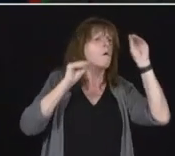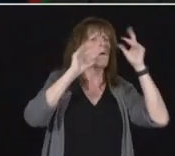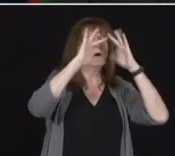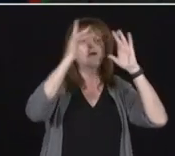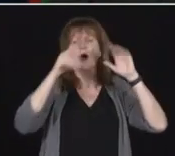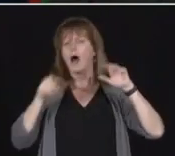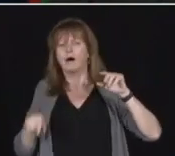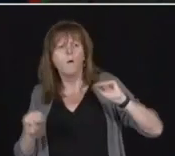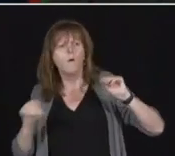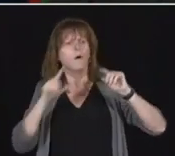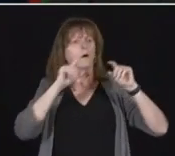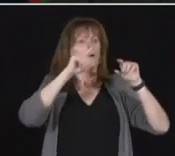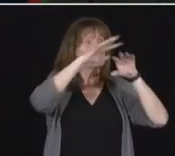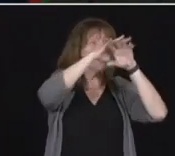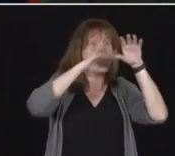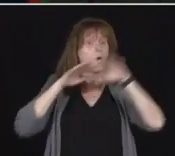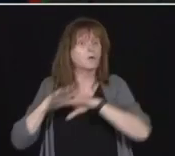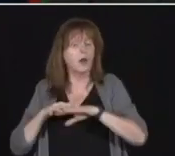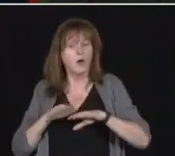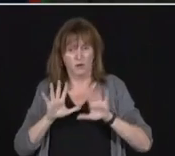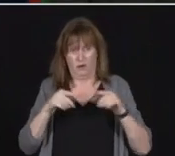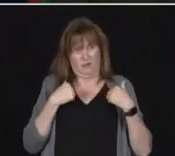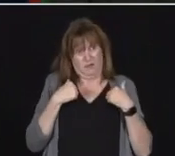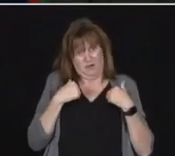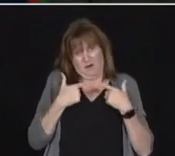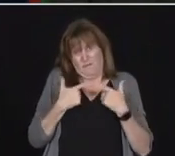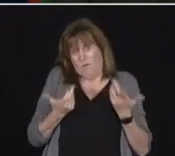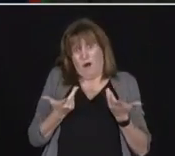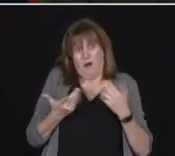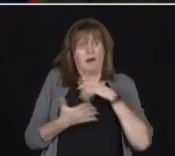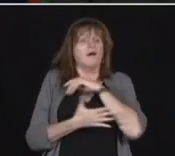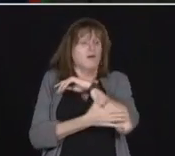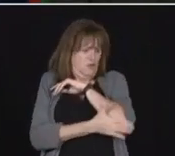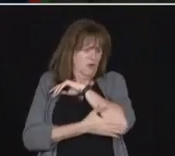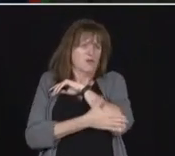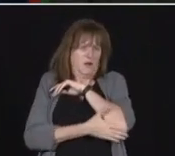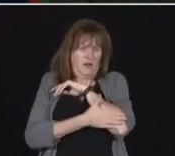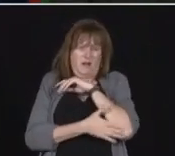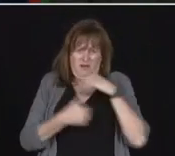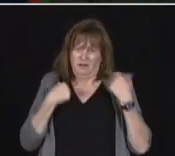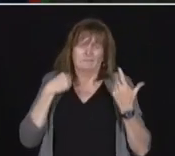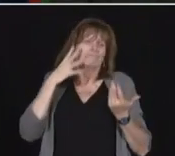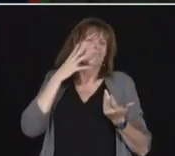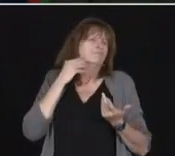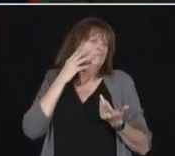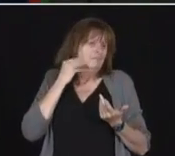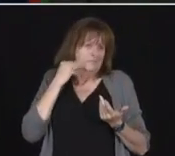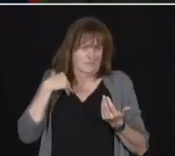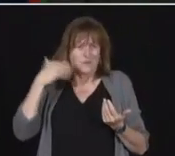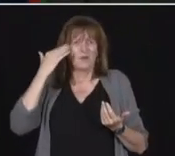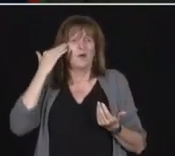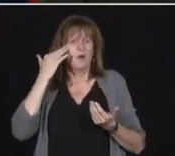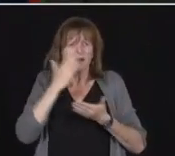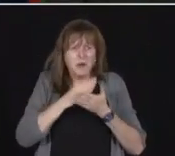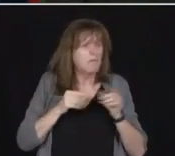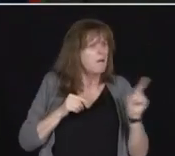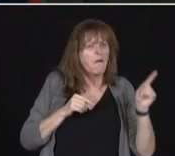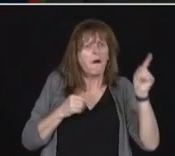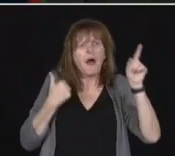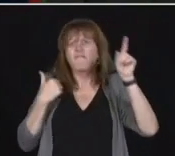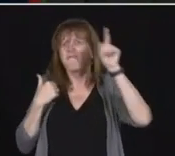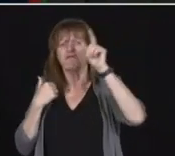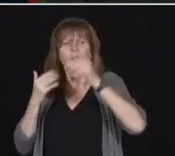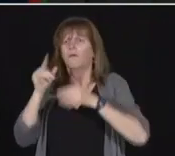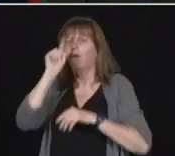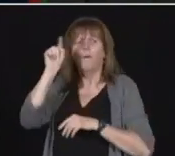Ontario who lives this experience firsthand, I know the digital divide is real. Today, we are announcing